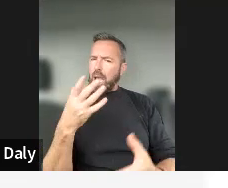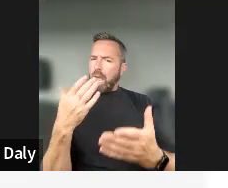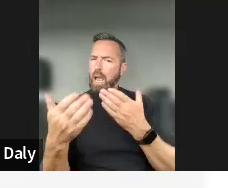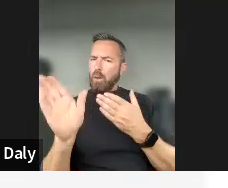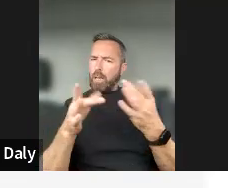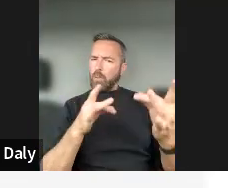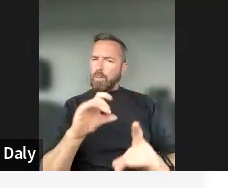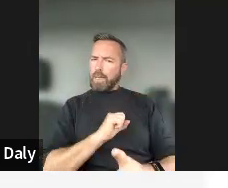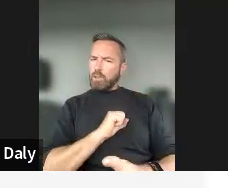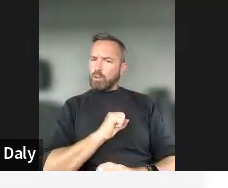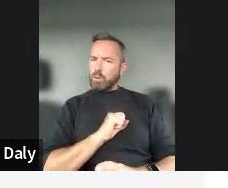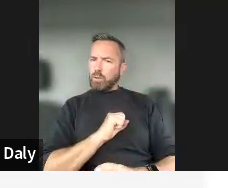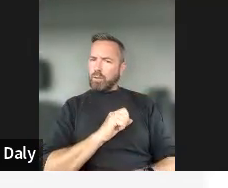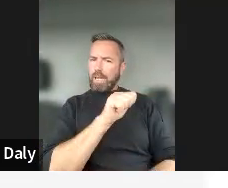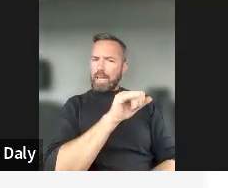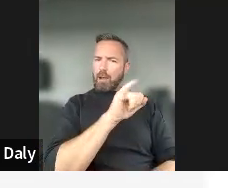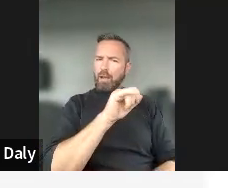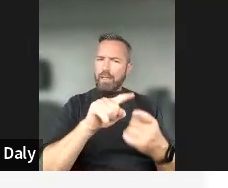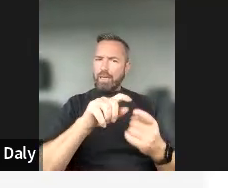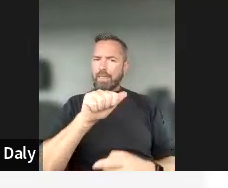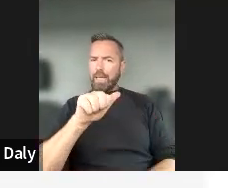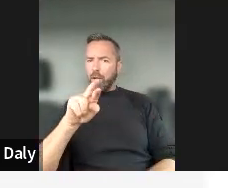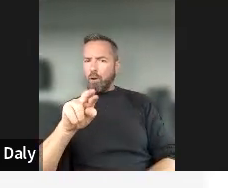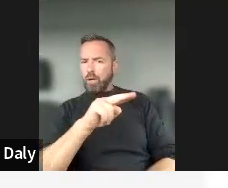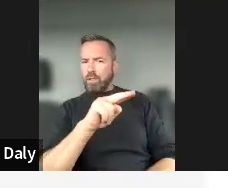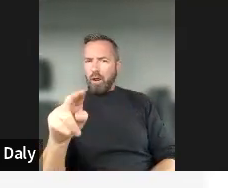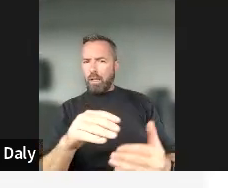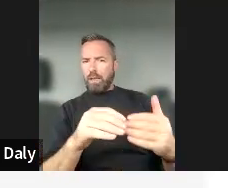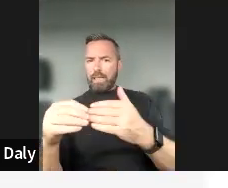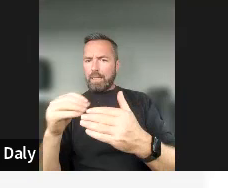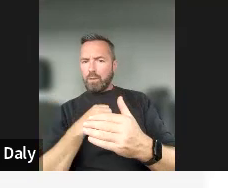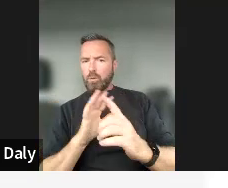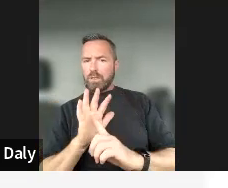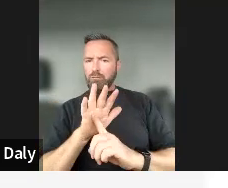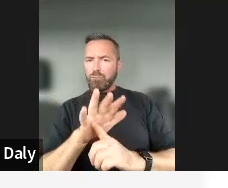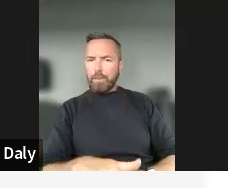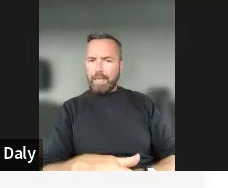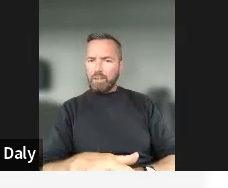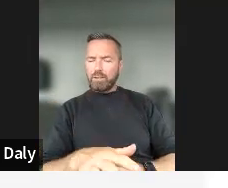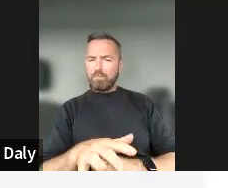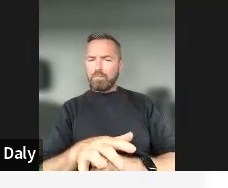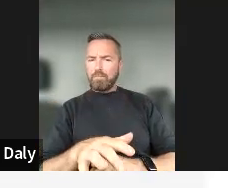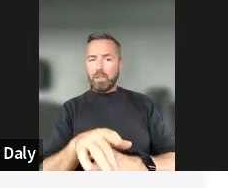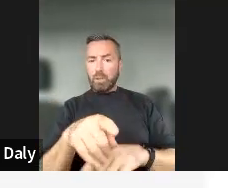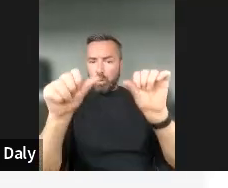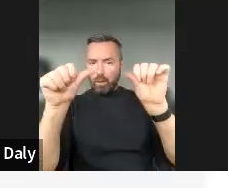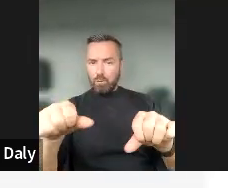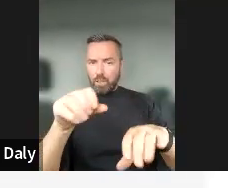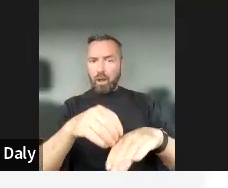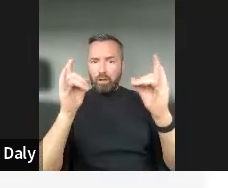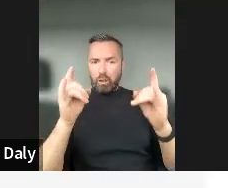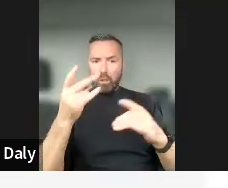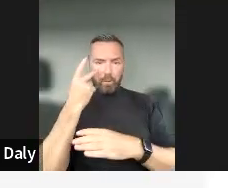intelligence and algorithms do not lead to discrimination? What can we do? Um, do you agree on the human review?